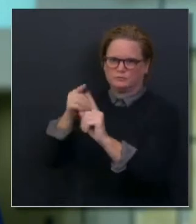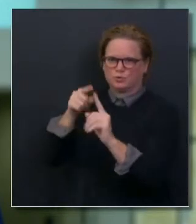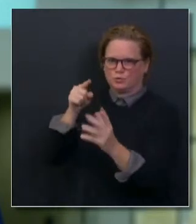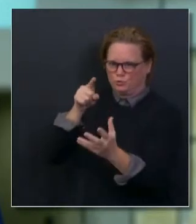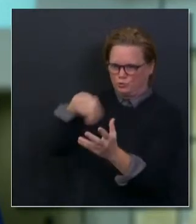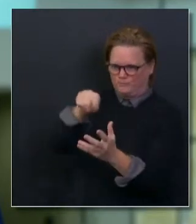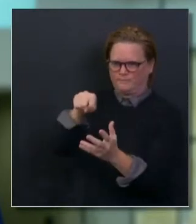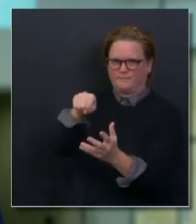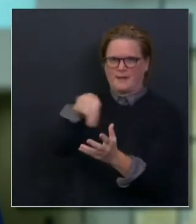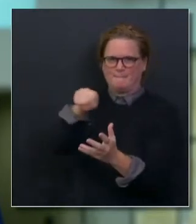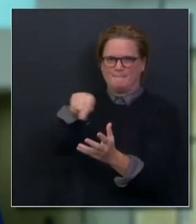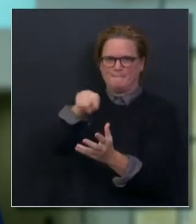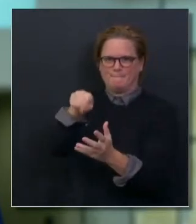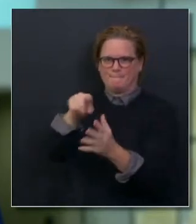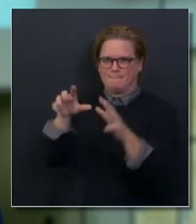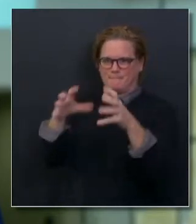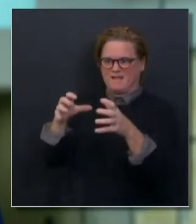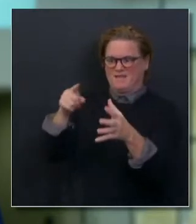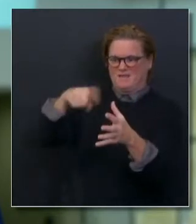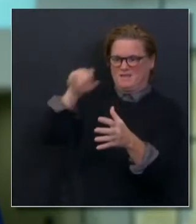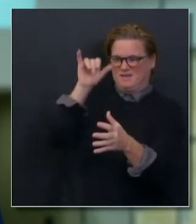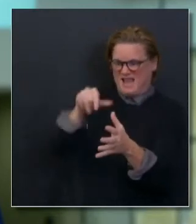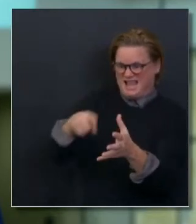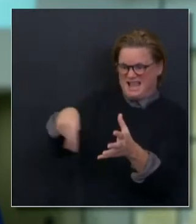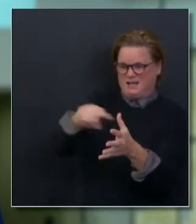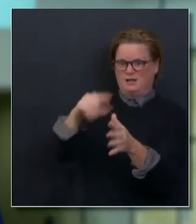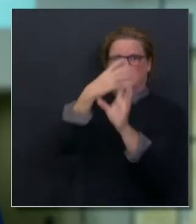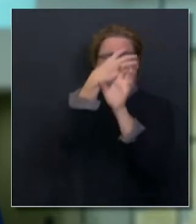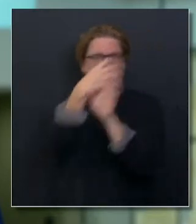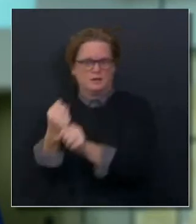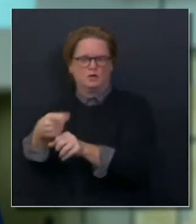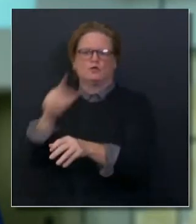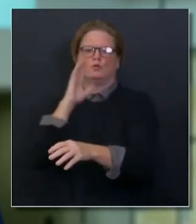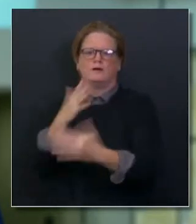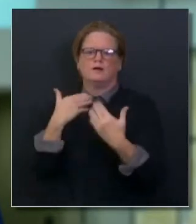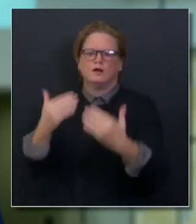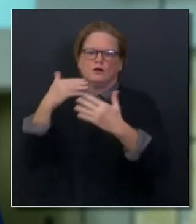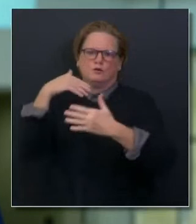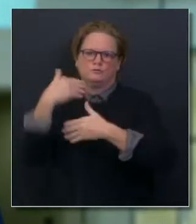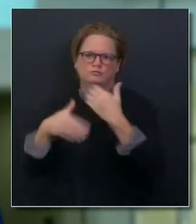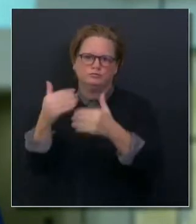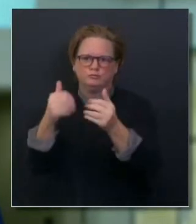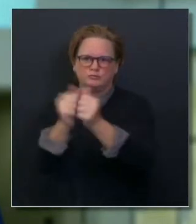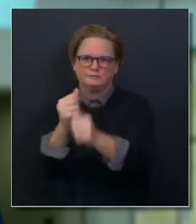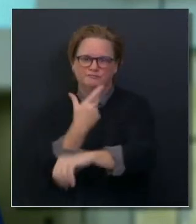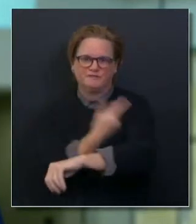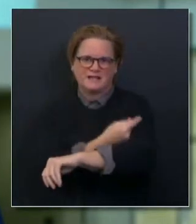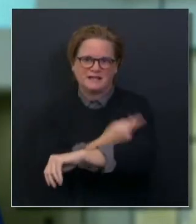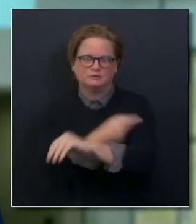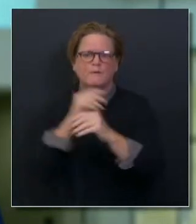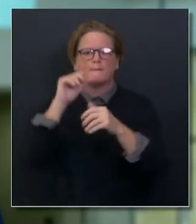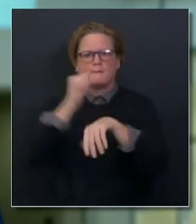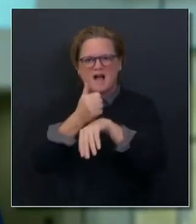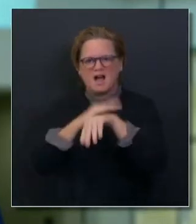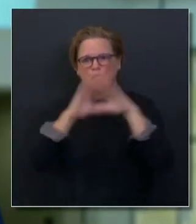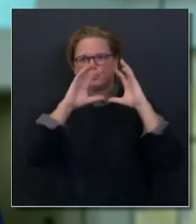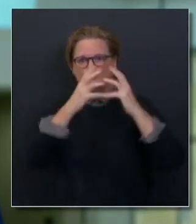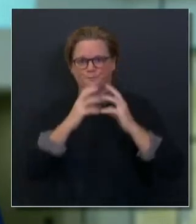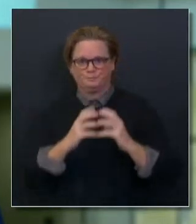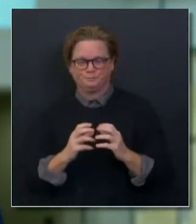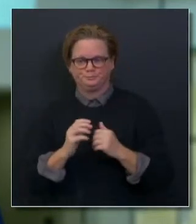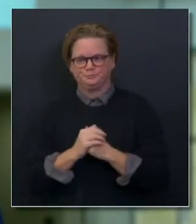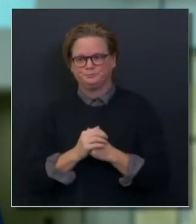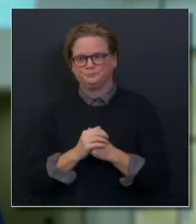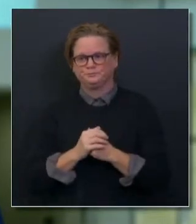based on our prioritization list. It is really when we get into the future phases of the vaccine that we are building the systems to